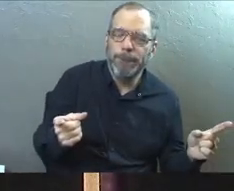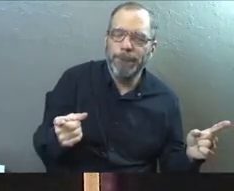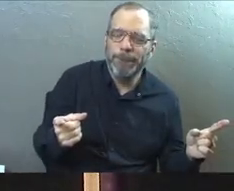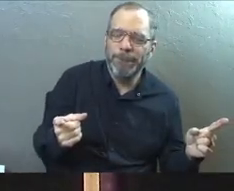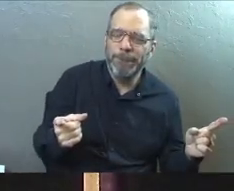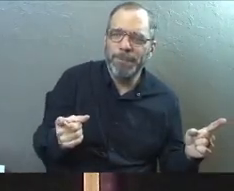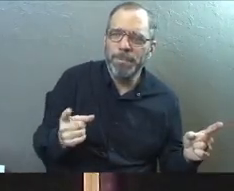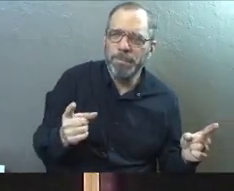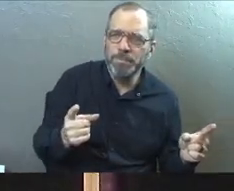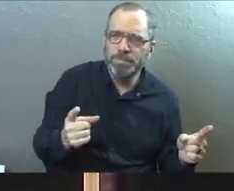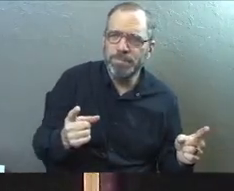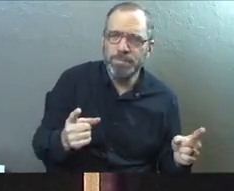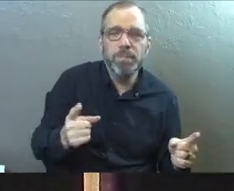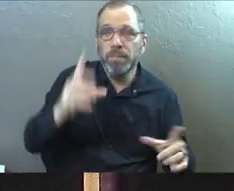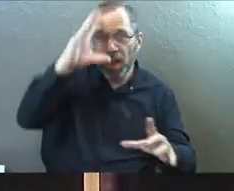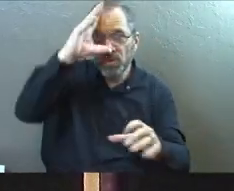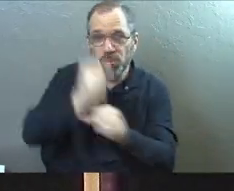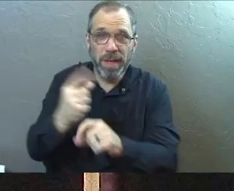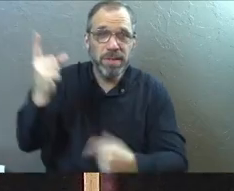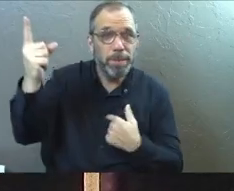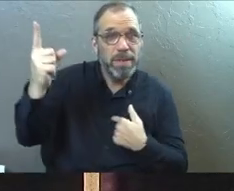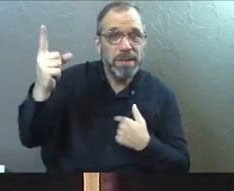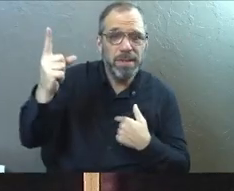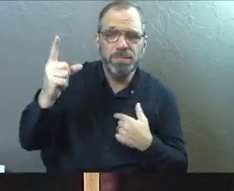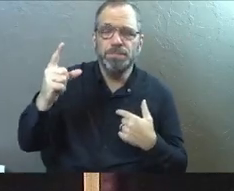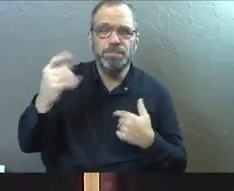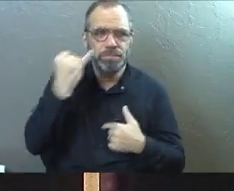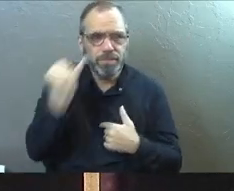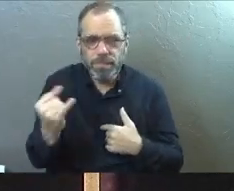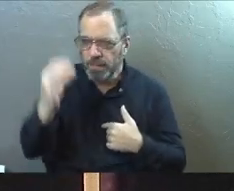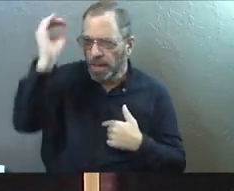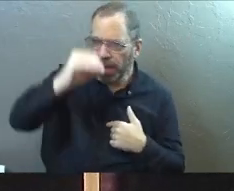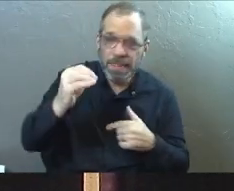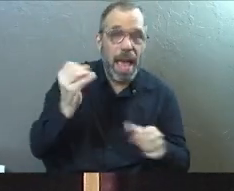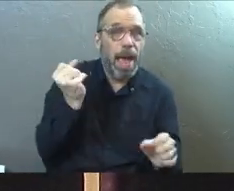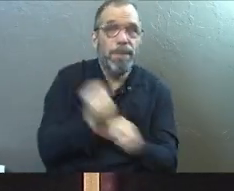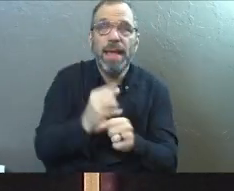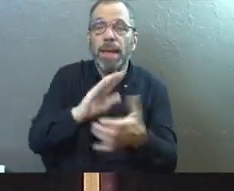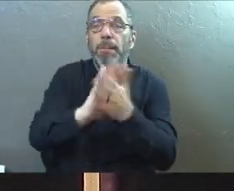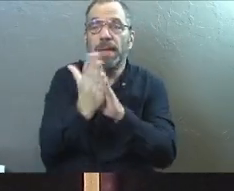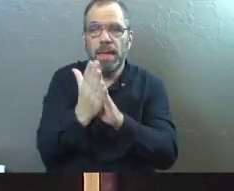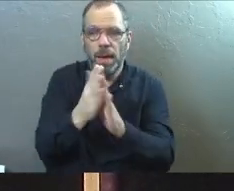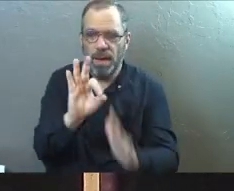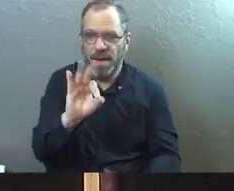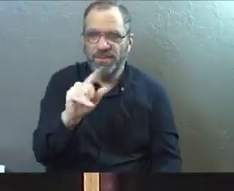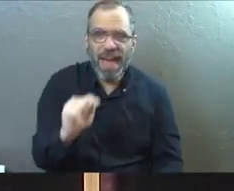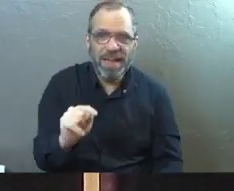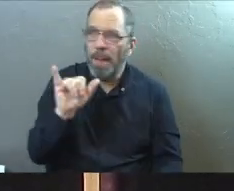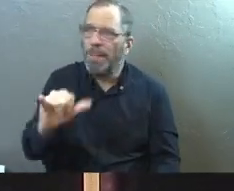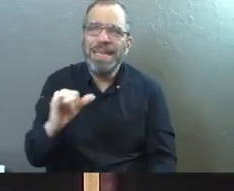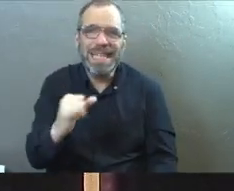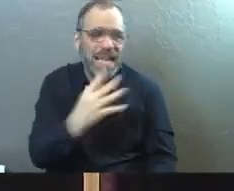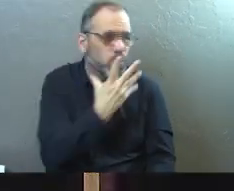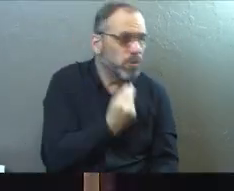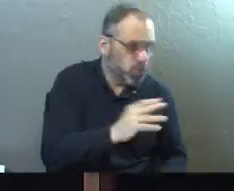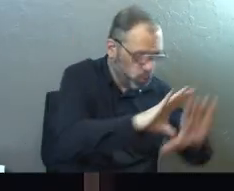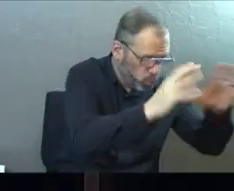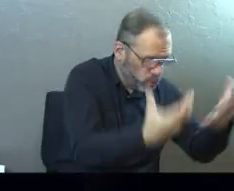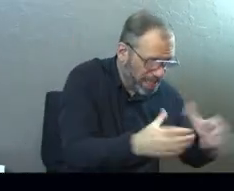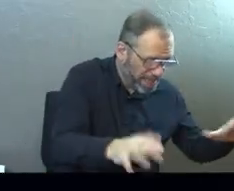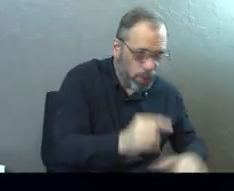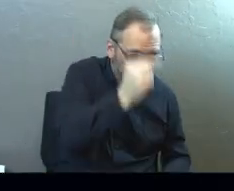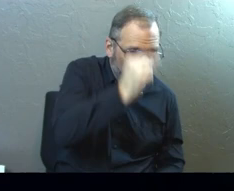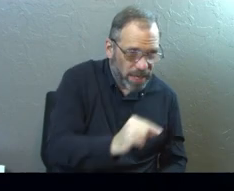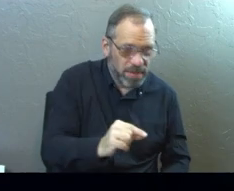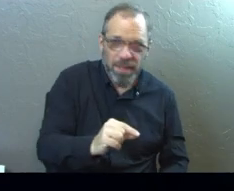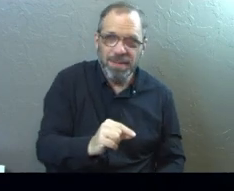Trust my way. Don't come up with your own assumptions and ideas and opinions and make them become fact because that's what the Jewish people did so often with the Gentiles and